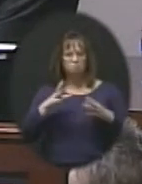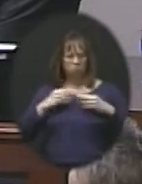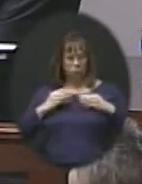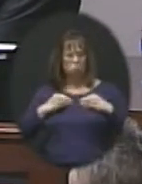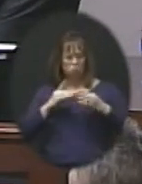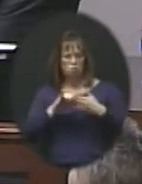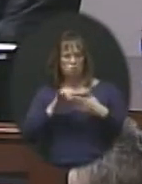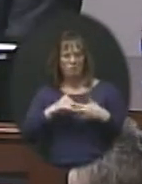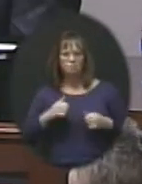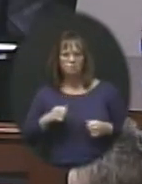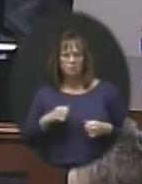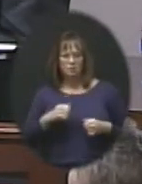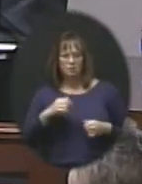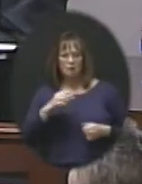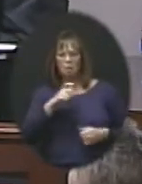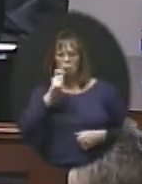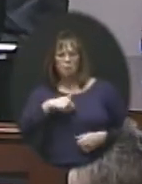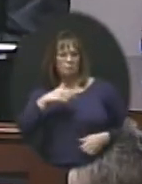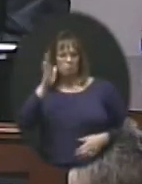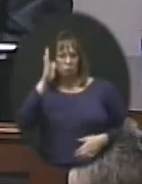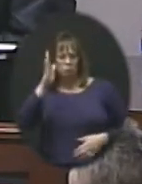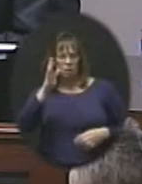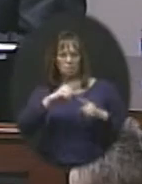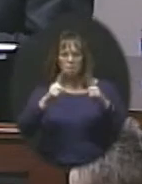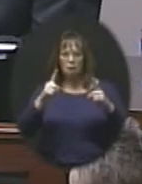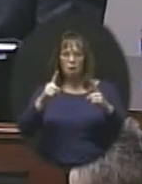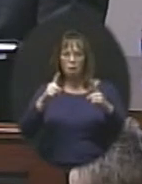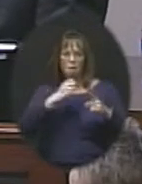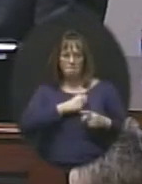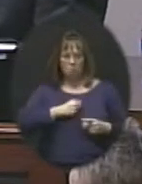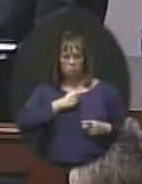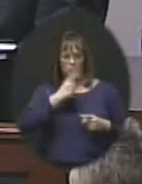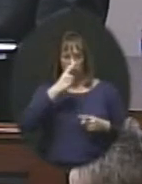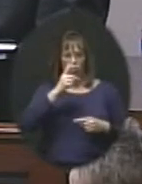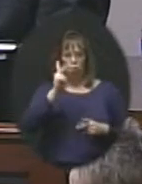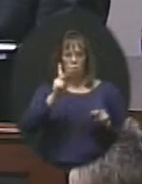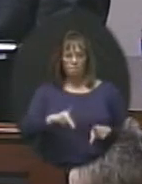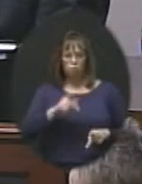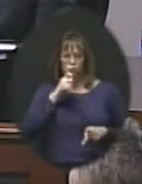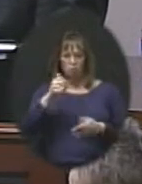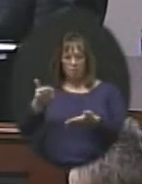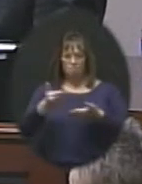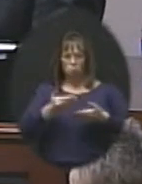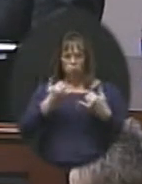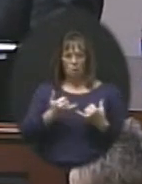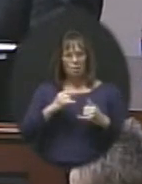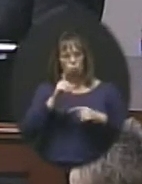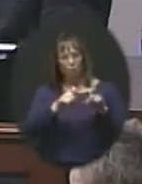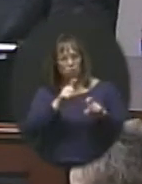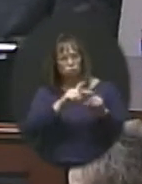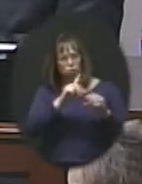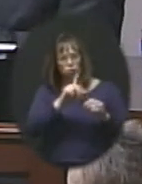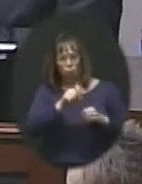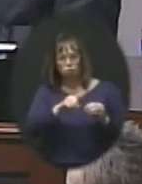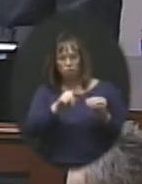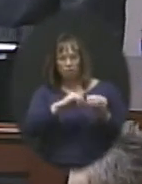No, we need presentation, but I just, like I said, apologize for the one person you didn't bring here today. They asked a question about that.